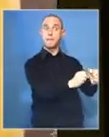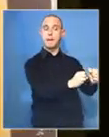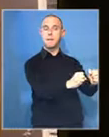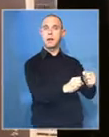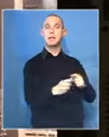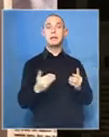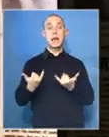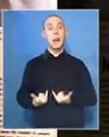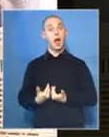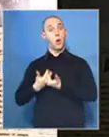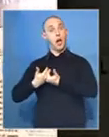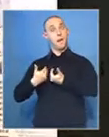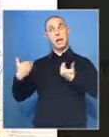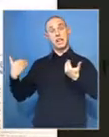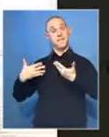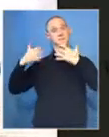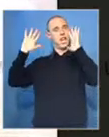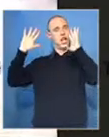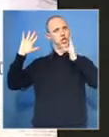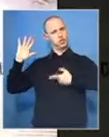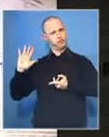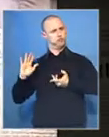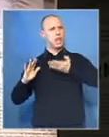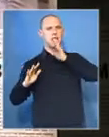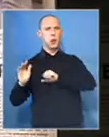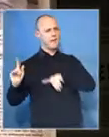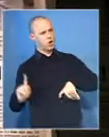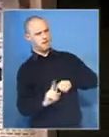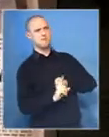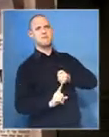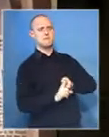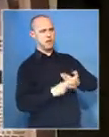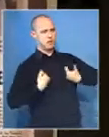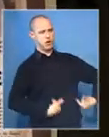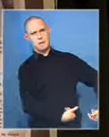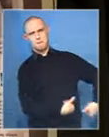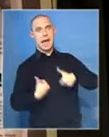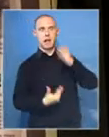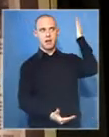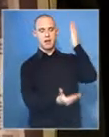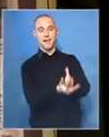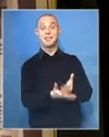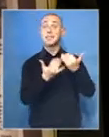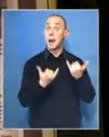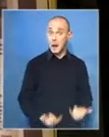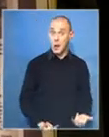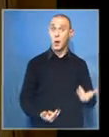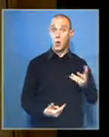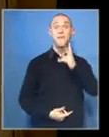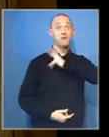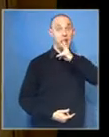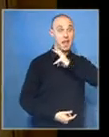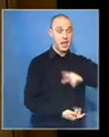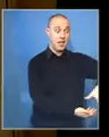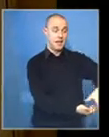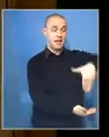South Africa. Government has battled the American courts for his return, and now it will finally happen. His body will be exhumed on Friday.